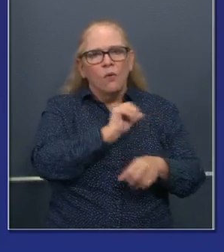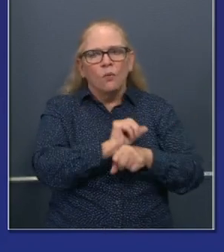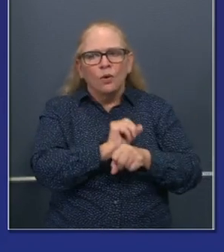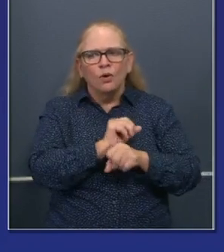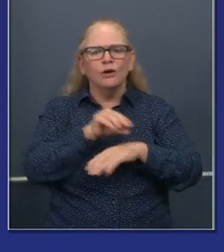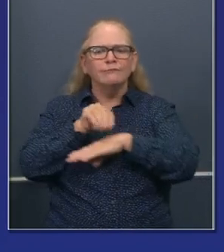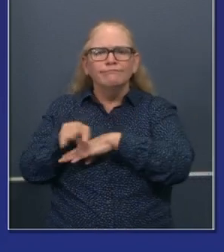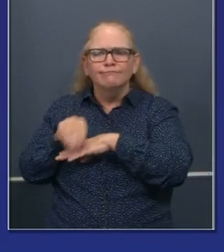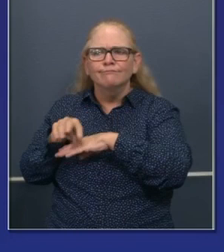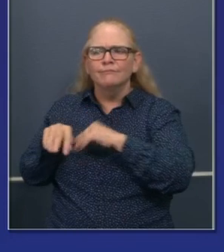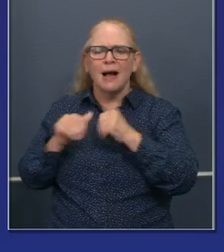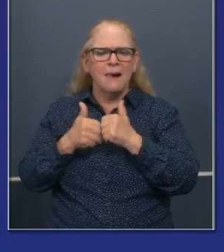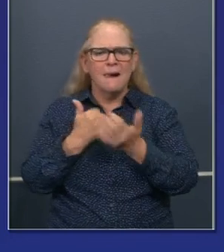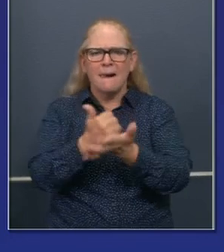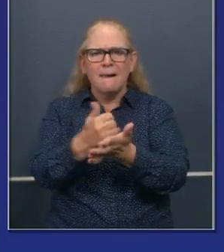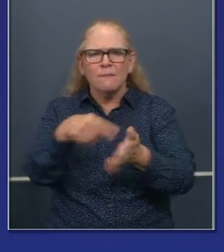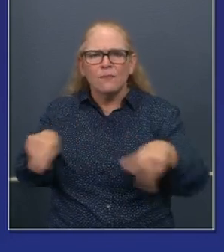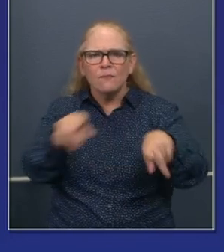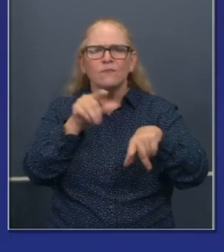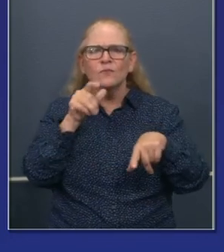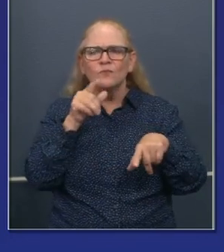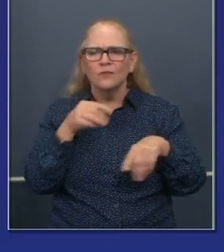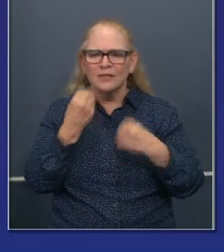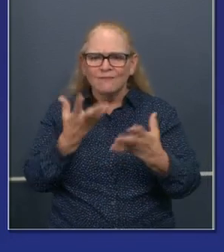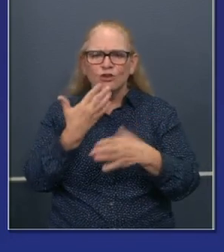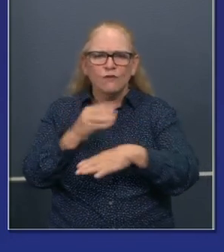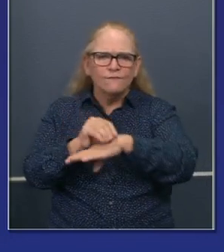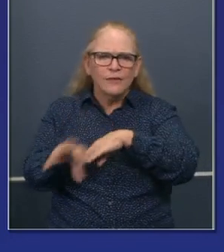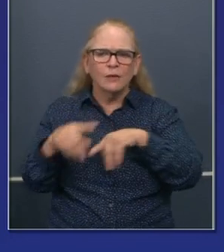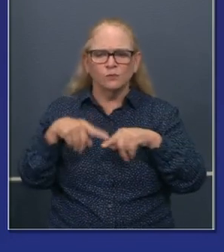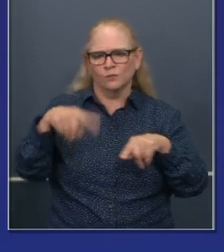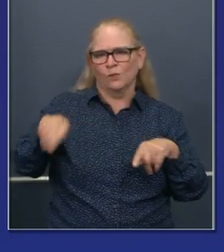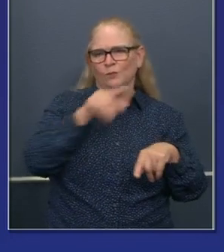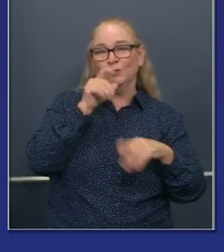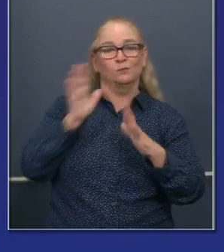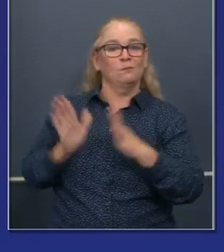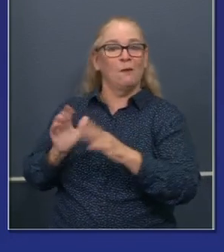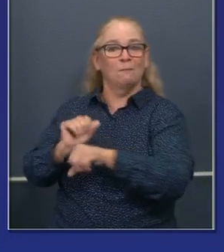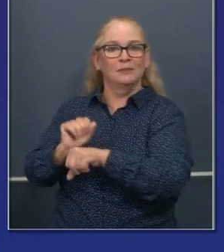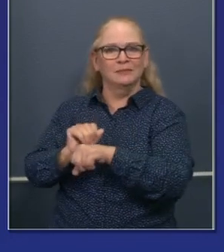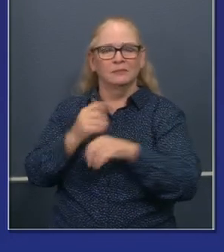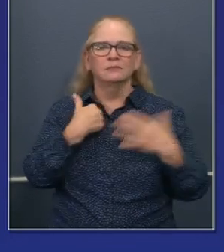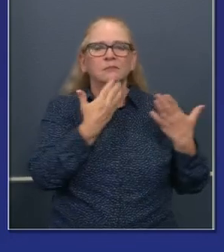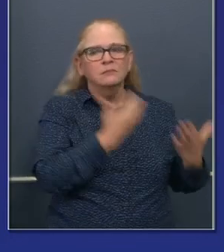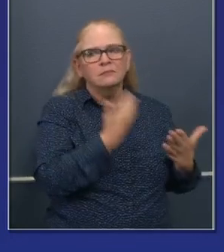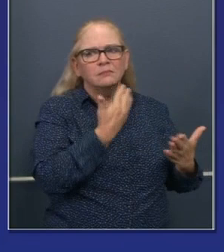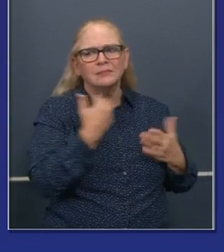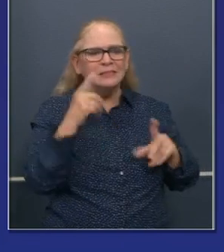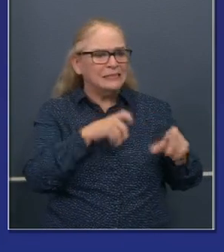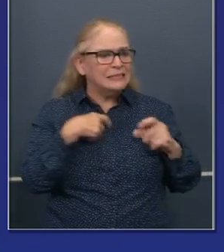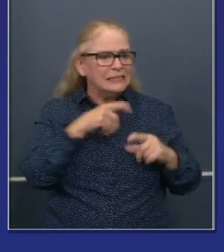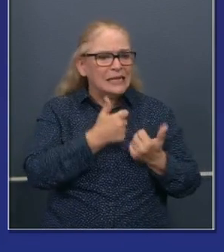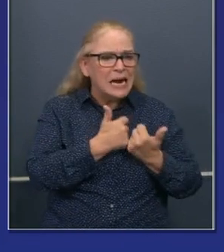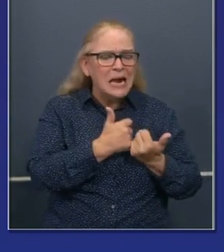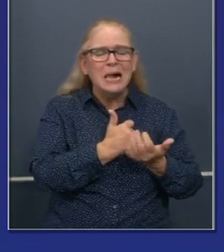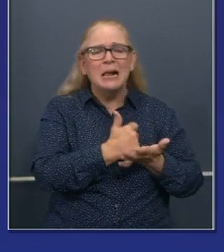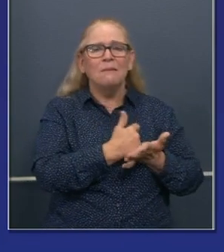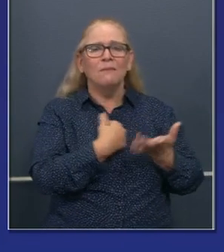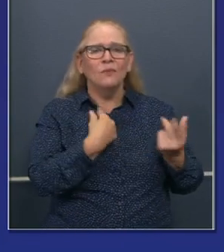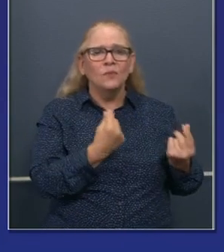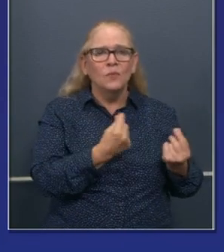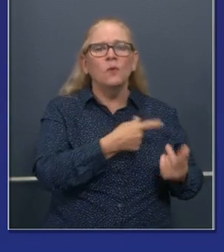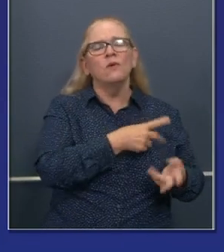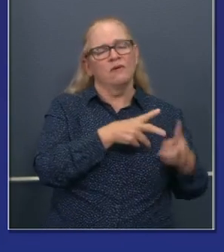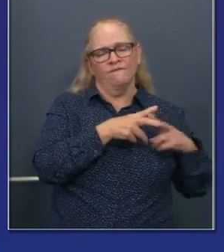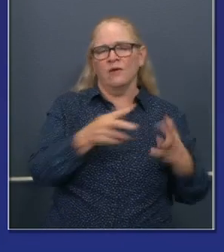all their, uh, work, just advising and supporting small businesses that have come in in record volume. the state encourage you as a small business